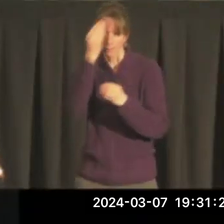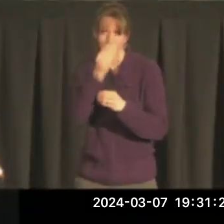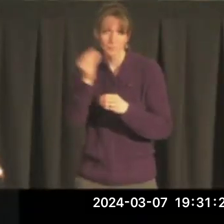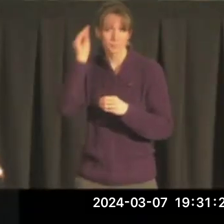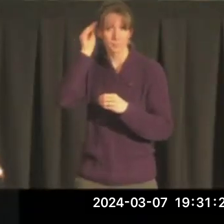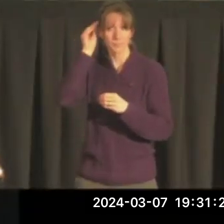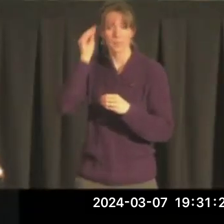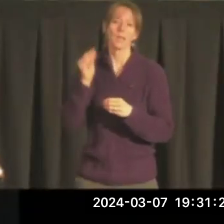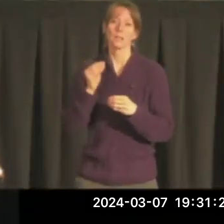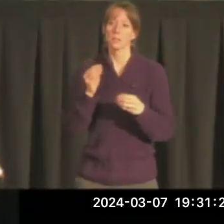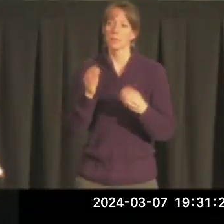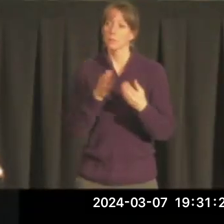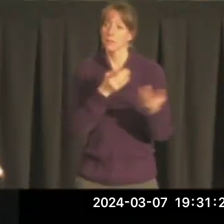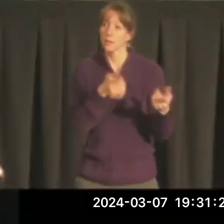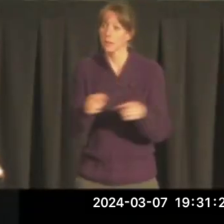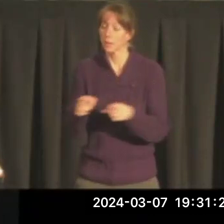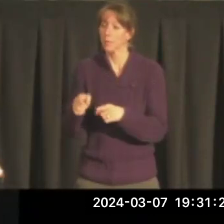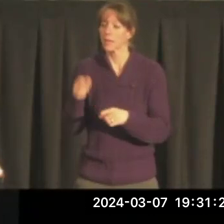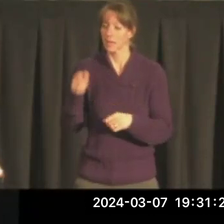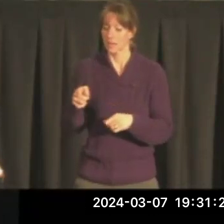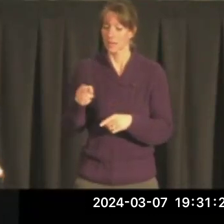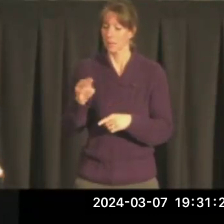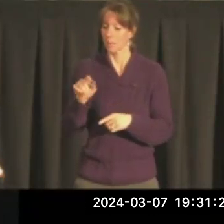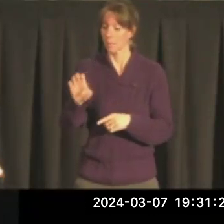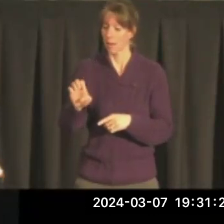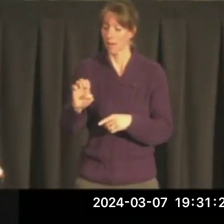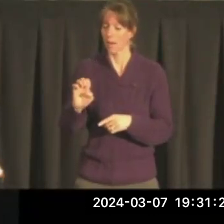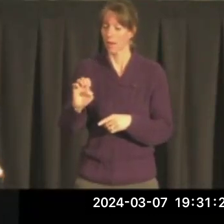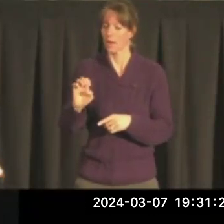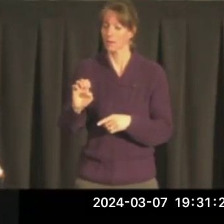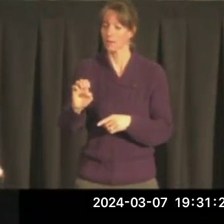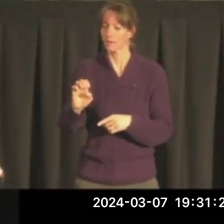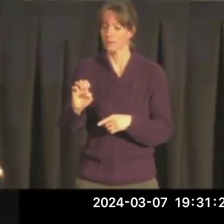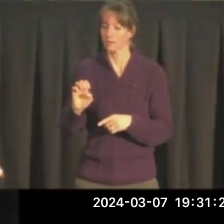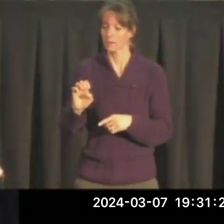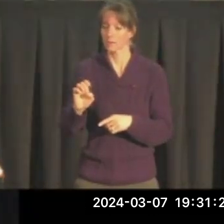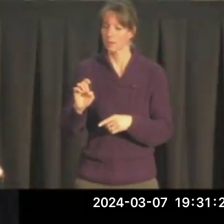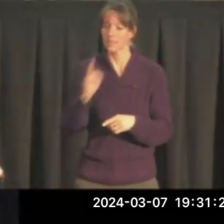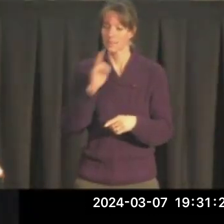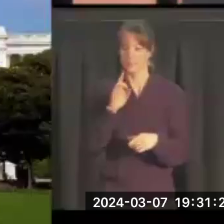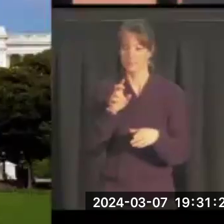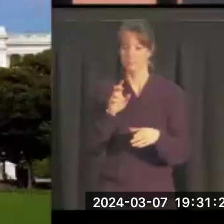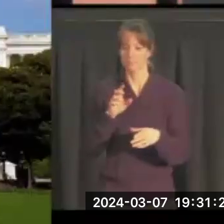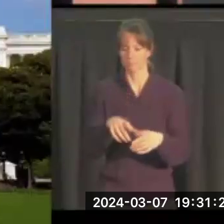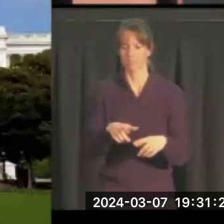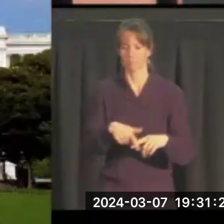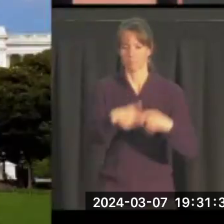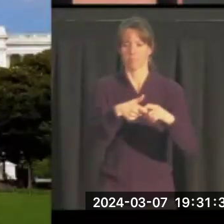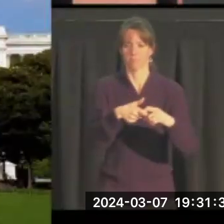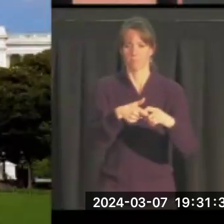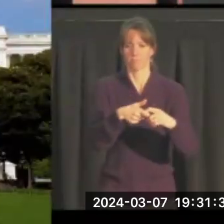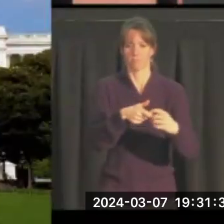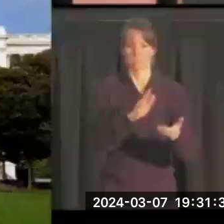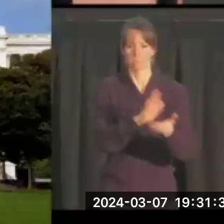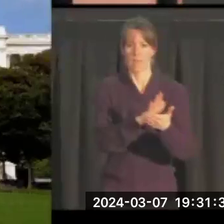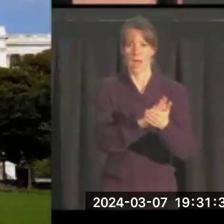In all events, he set his sight away from the academic life toward Washington, D.C.